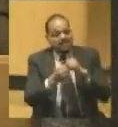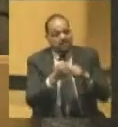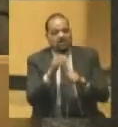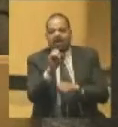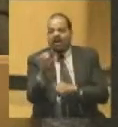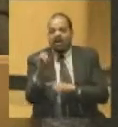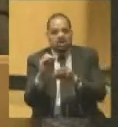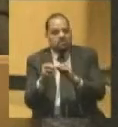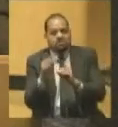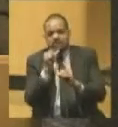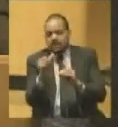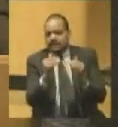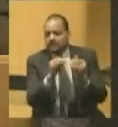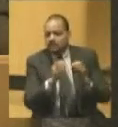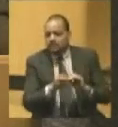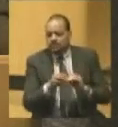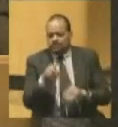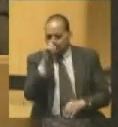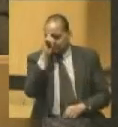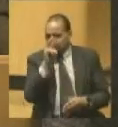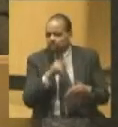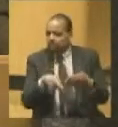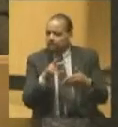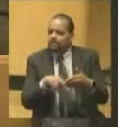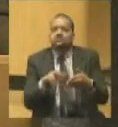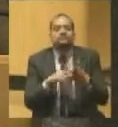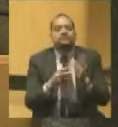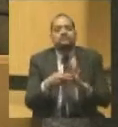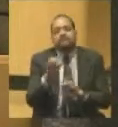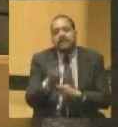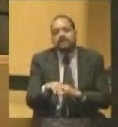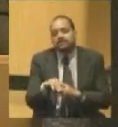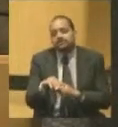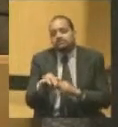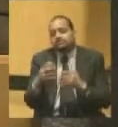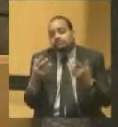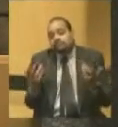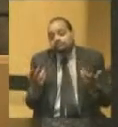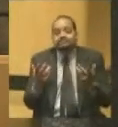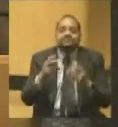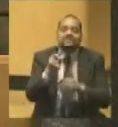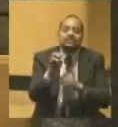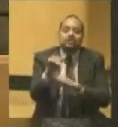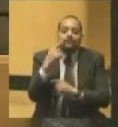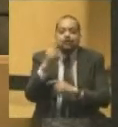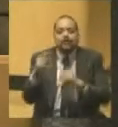thought that this is an example of the tyranny of the anniversary over historical substance.